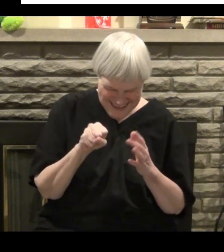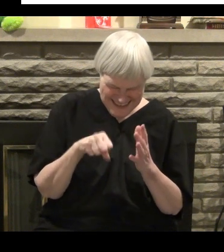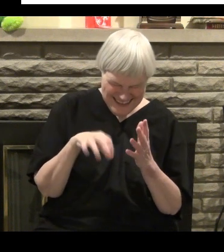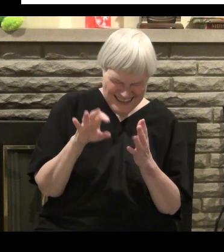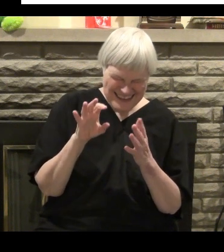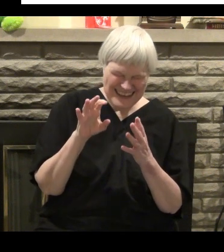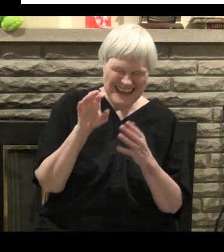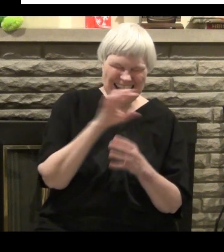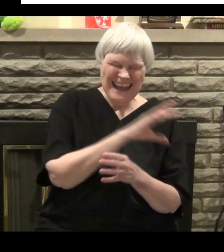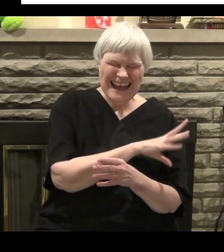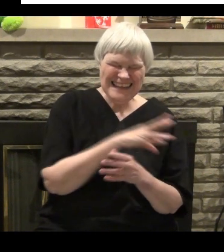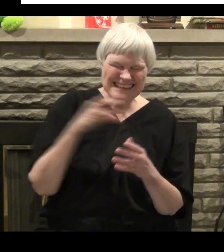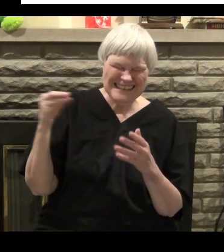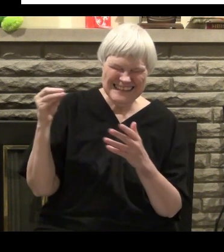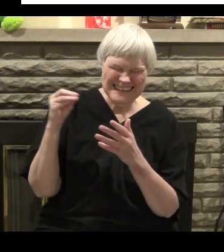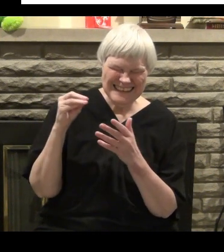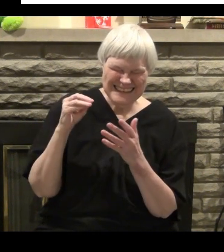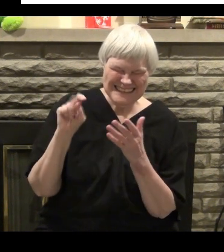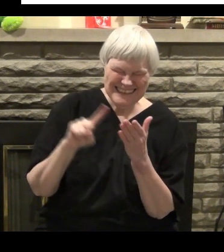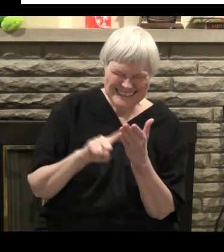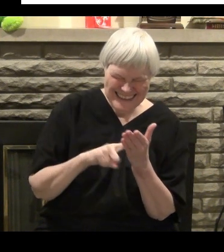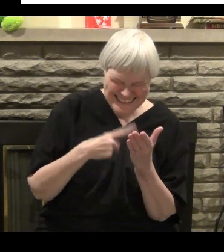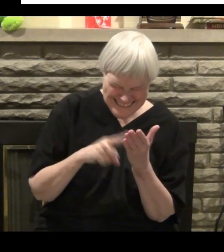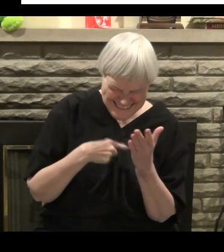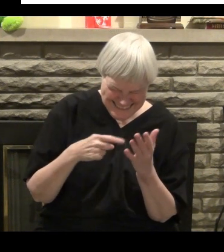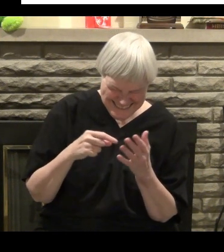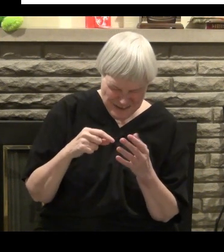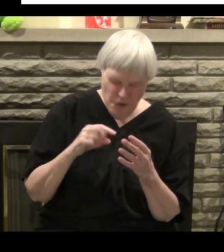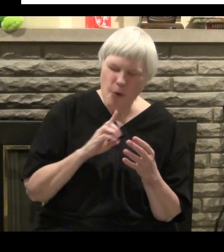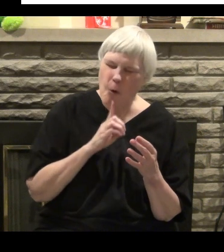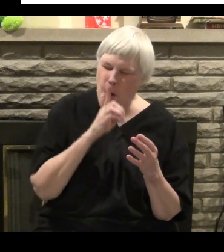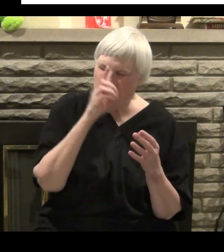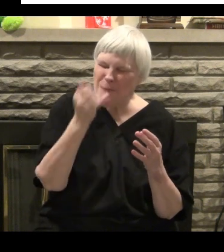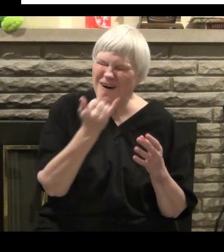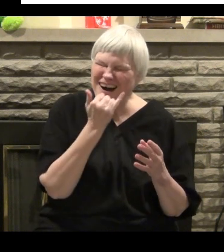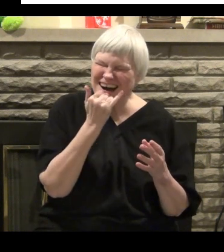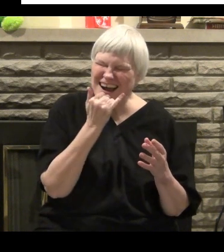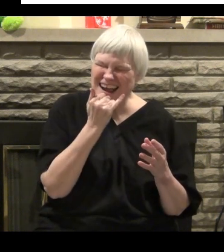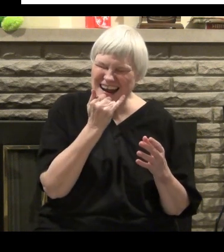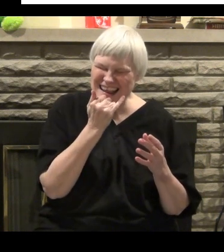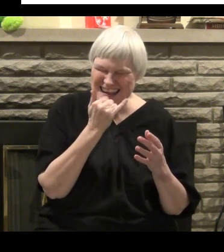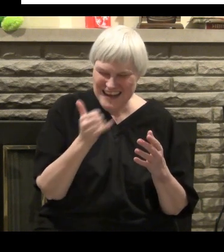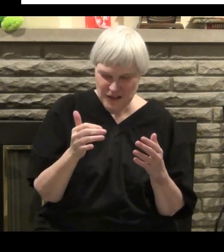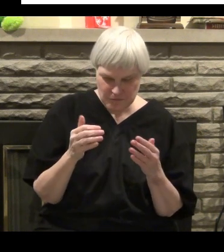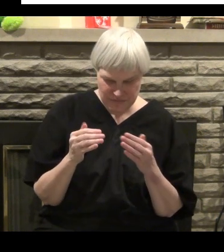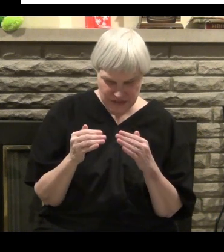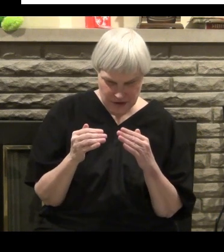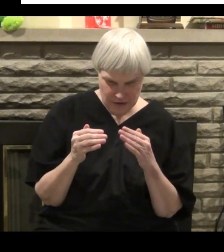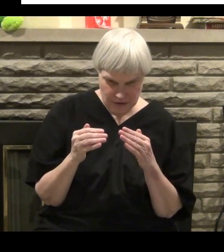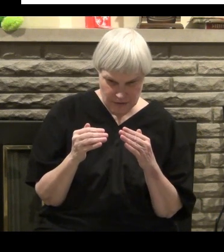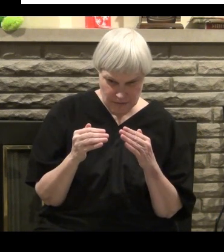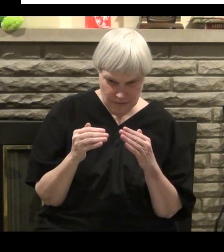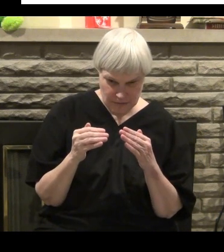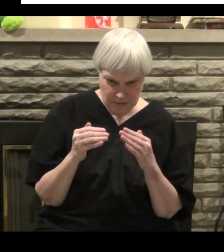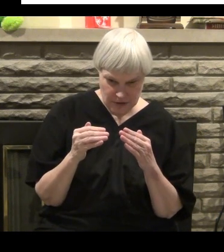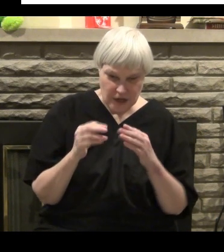compare the two, there's differences. And in some places, it's not even subtle. About as subtle as a brick.